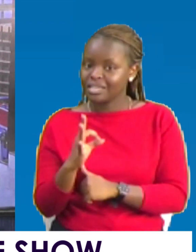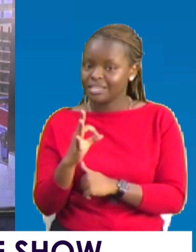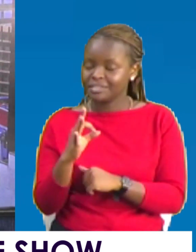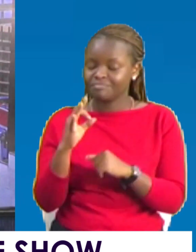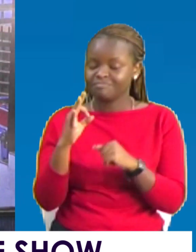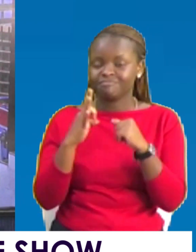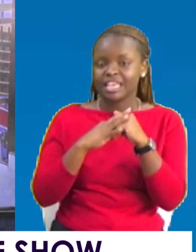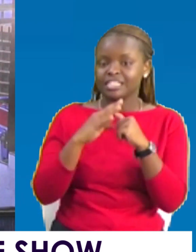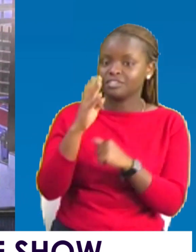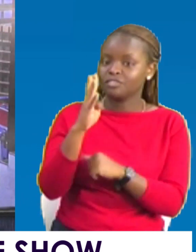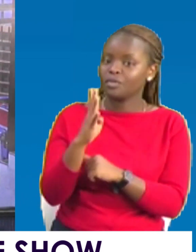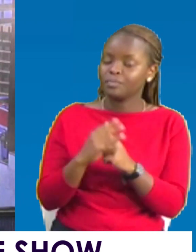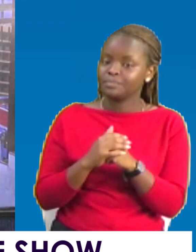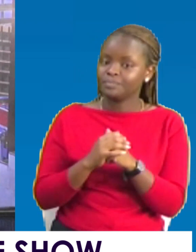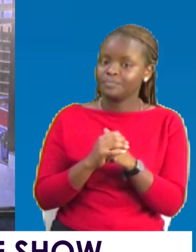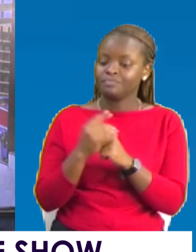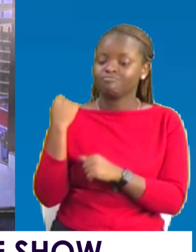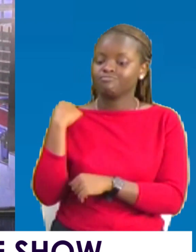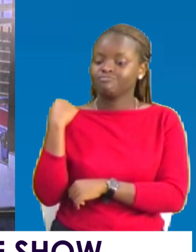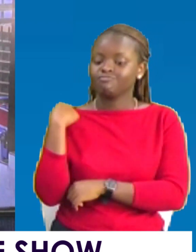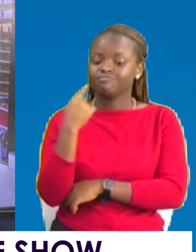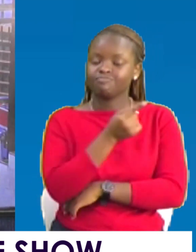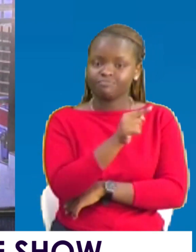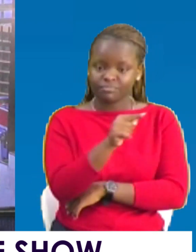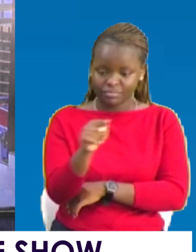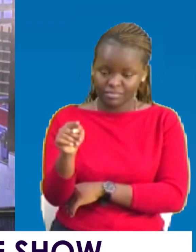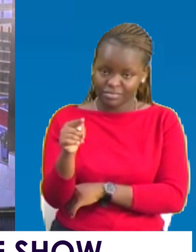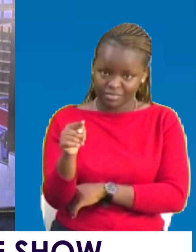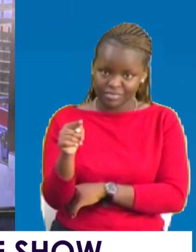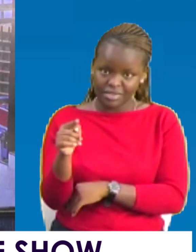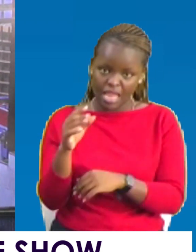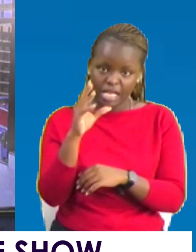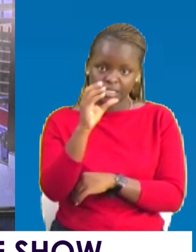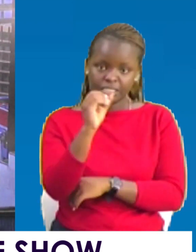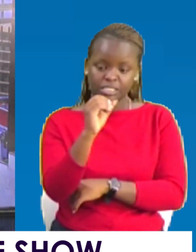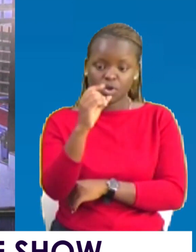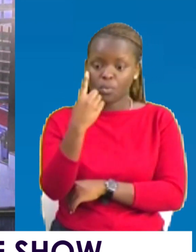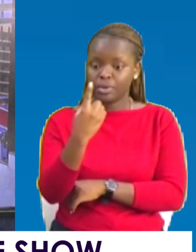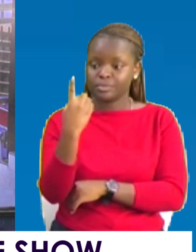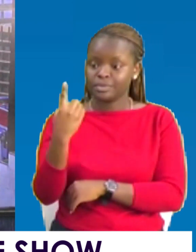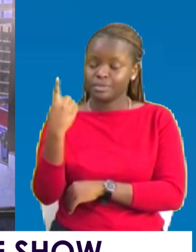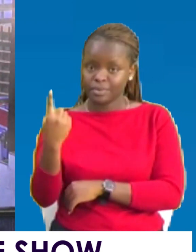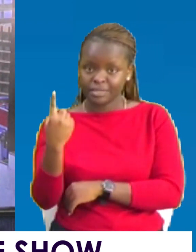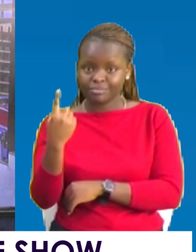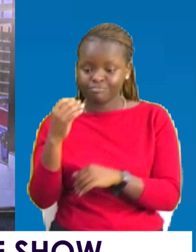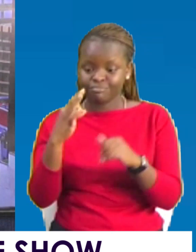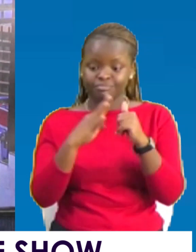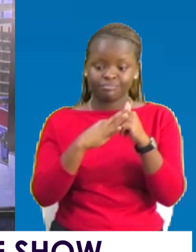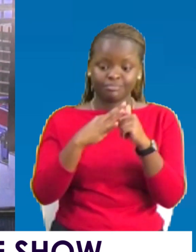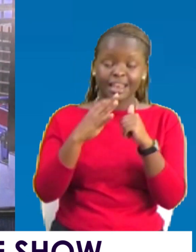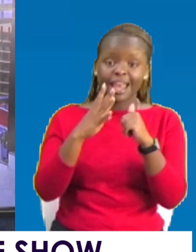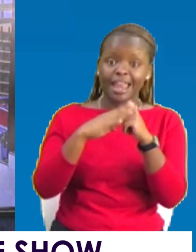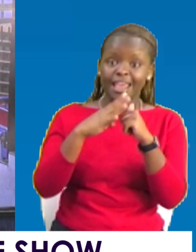0111 98 0384. Let me say it again 0111 98